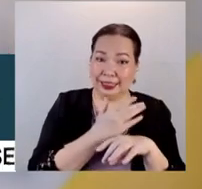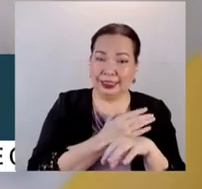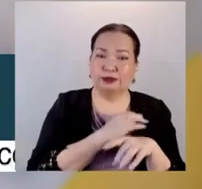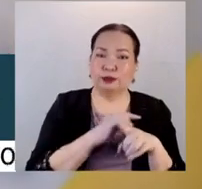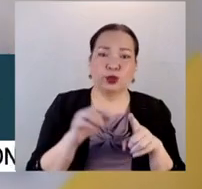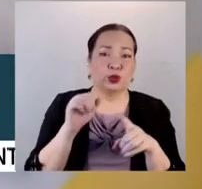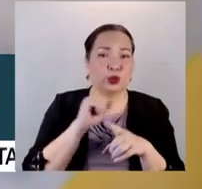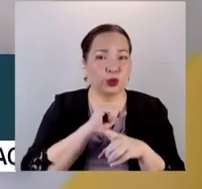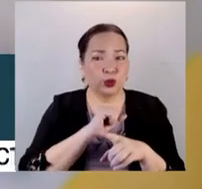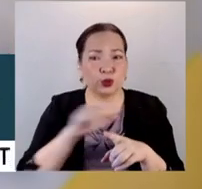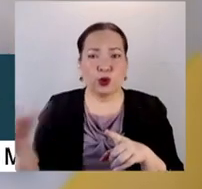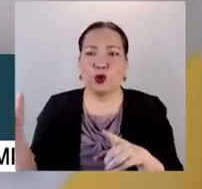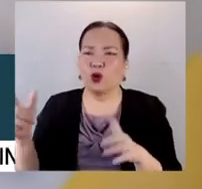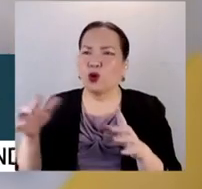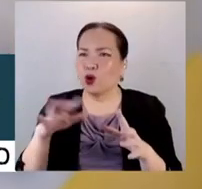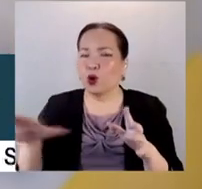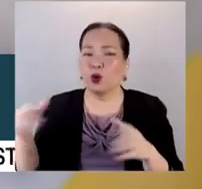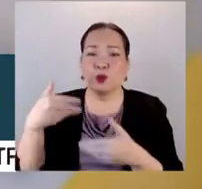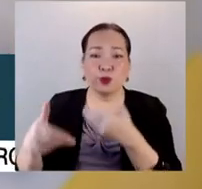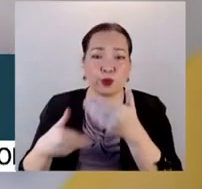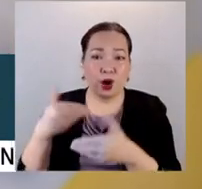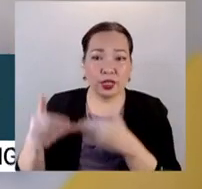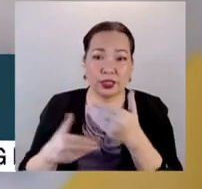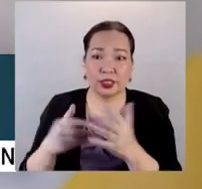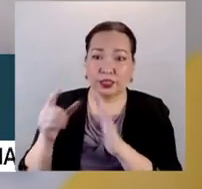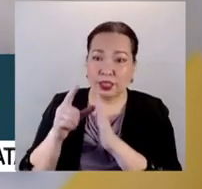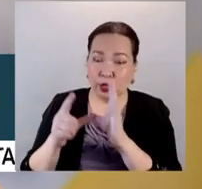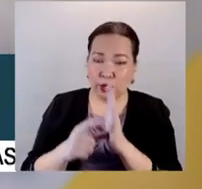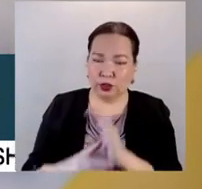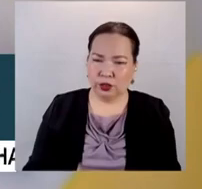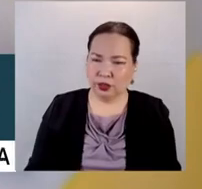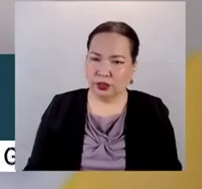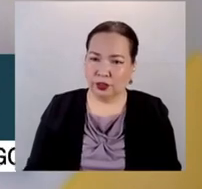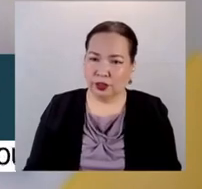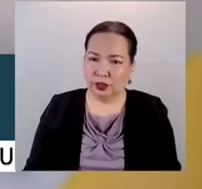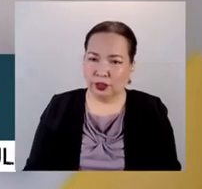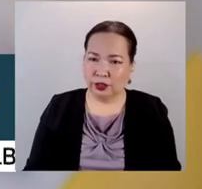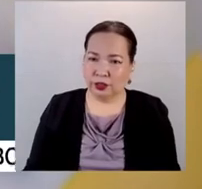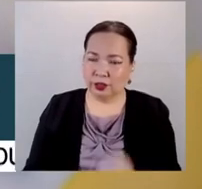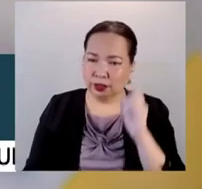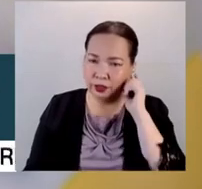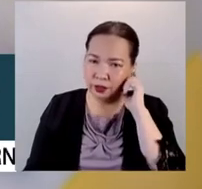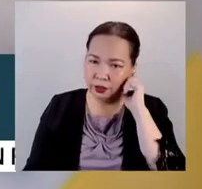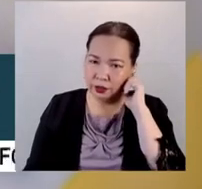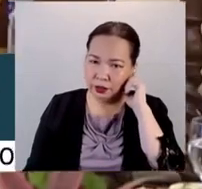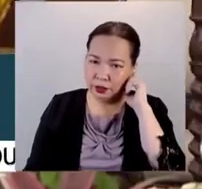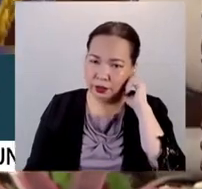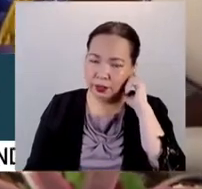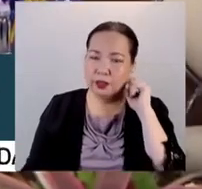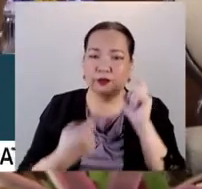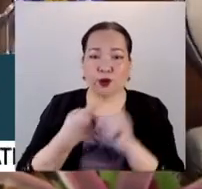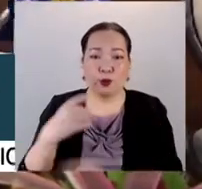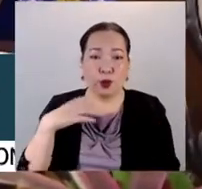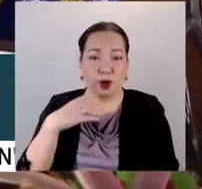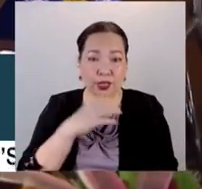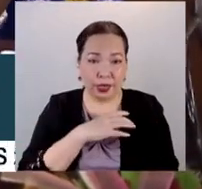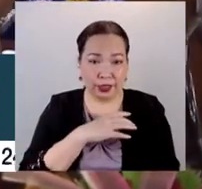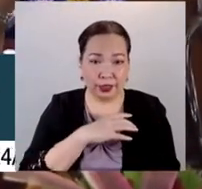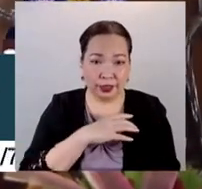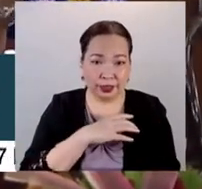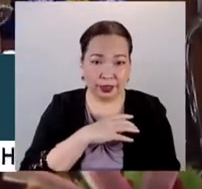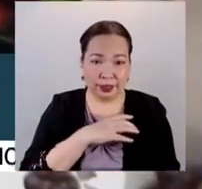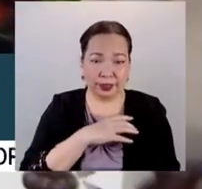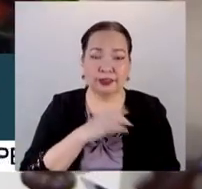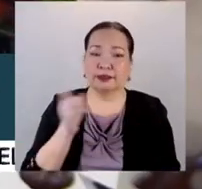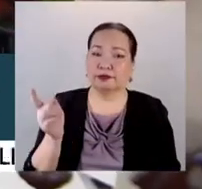legislative process, meaning from the House of Representatives, even to the